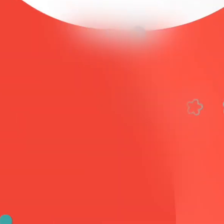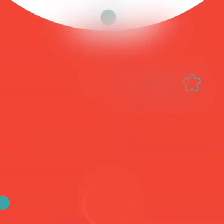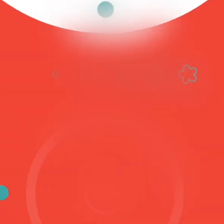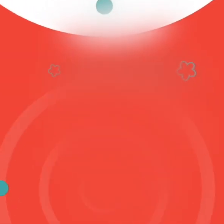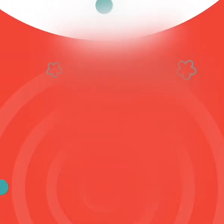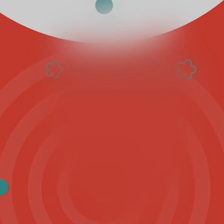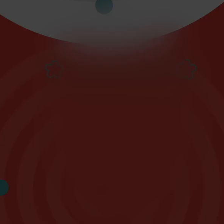courses